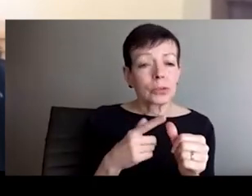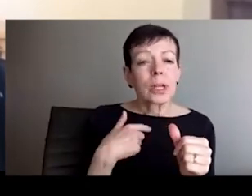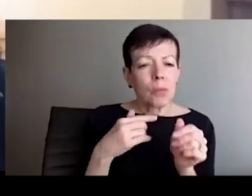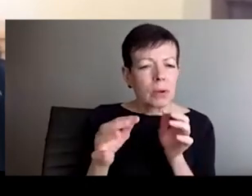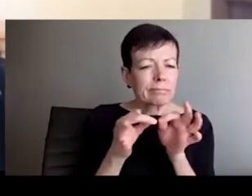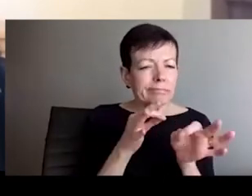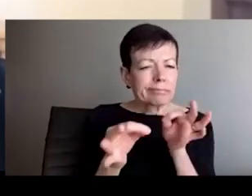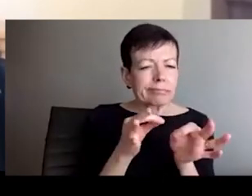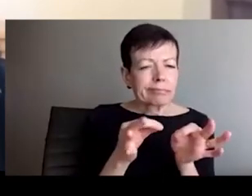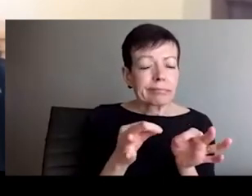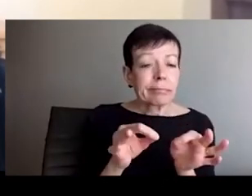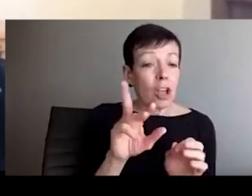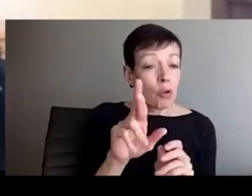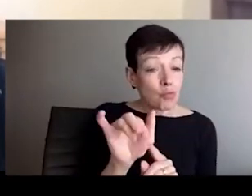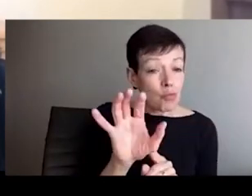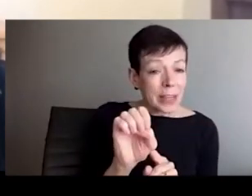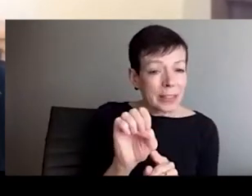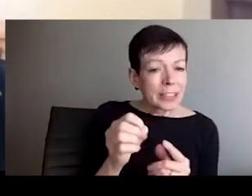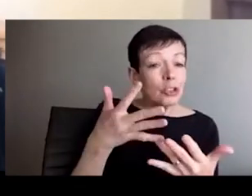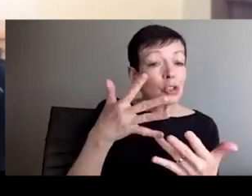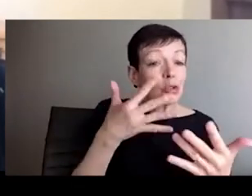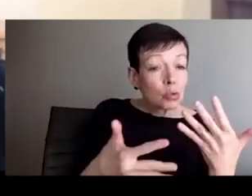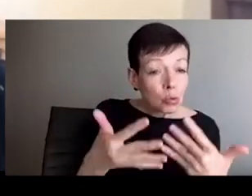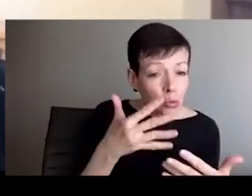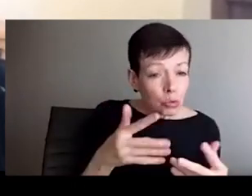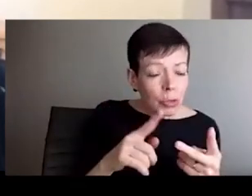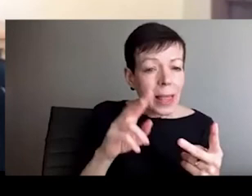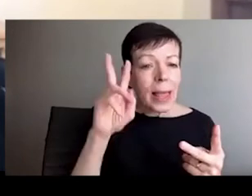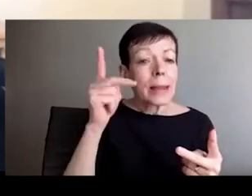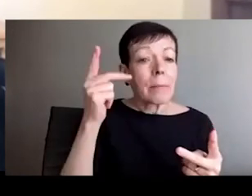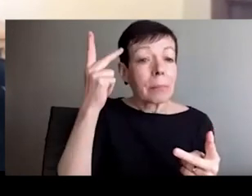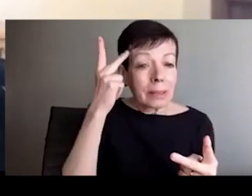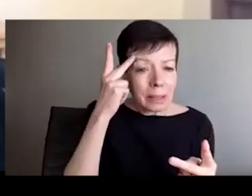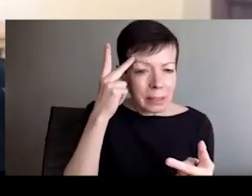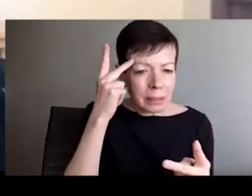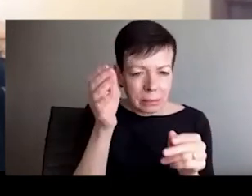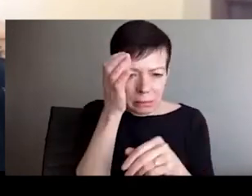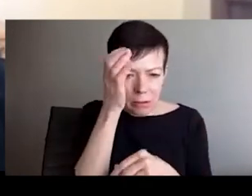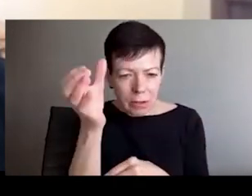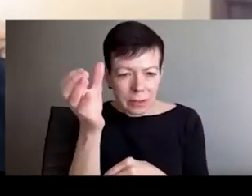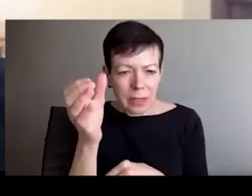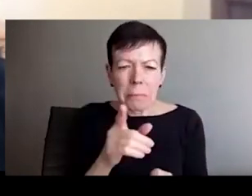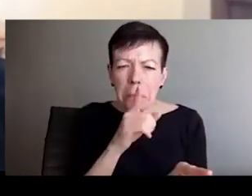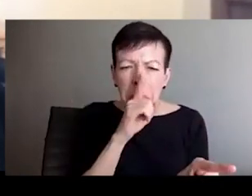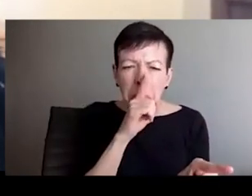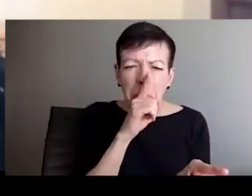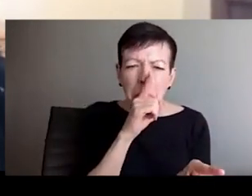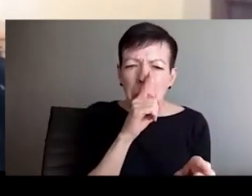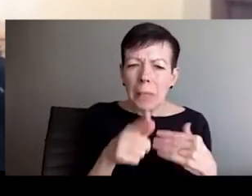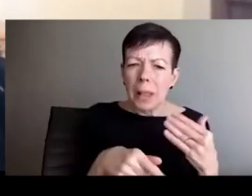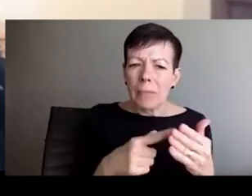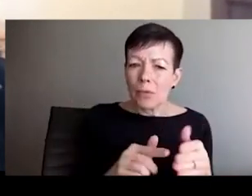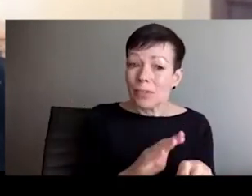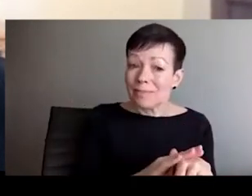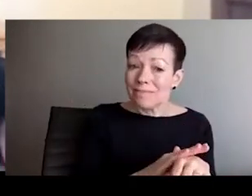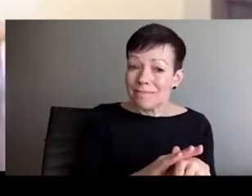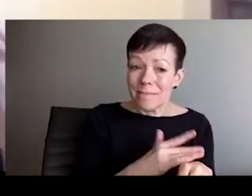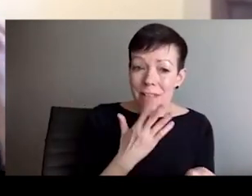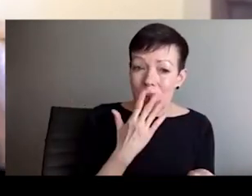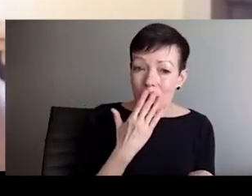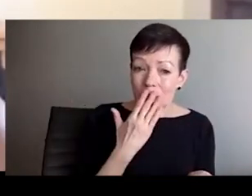time allotted. And so I hope for continued conversation and learning. And as well, I'm open to further dialogue.